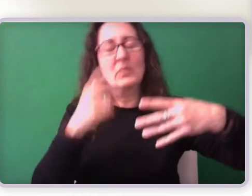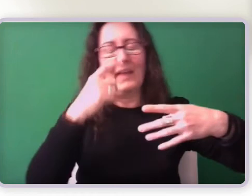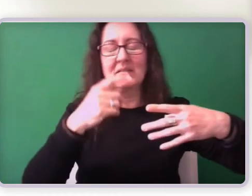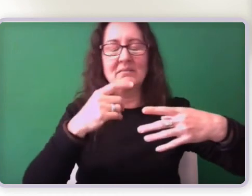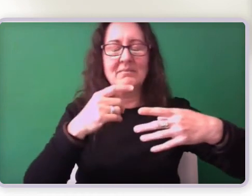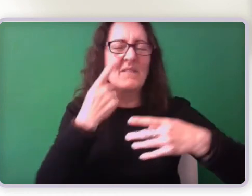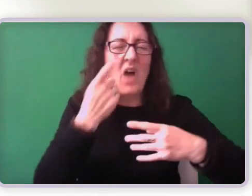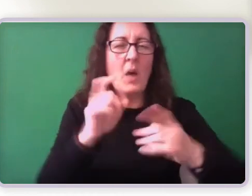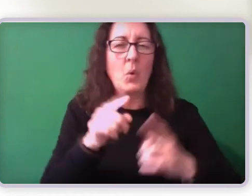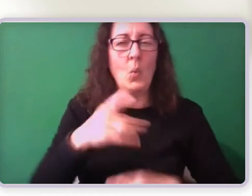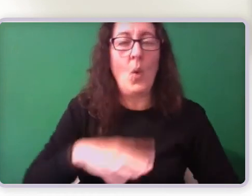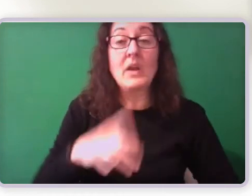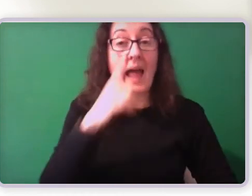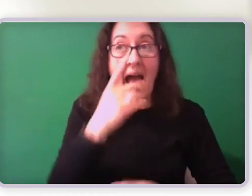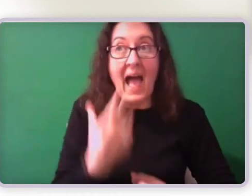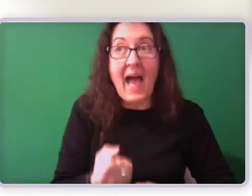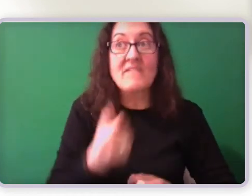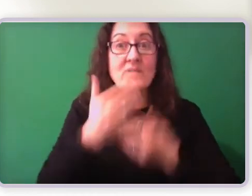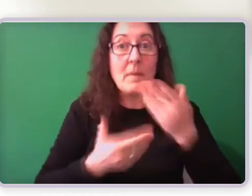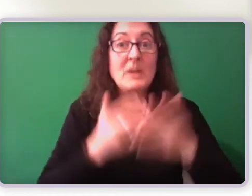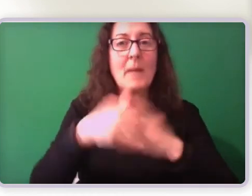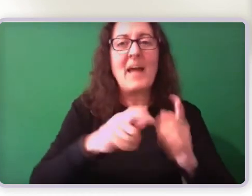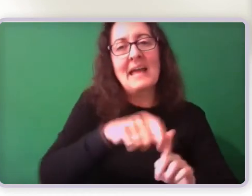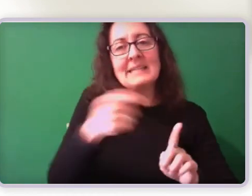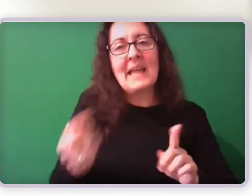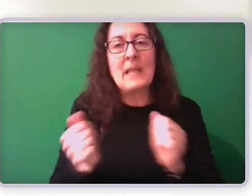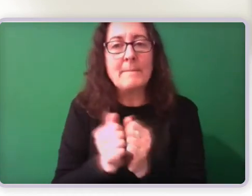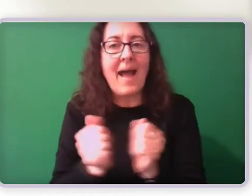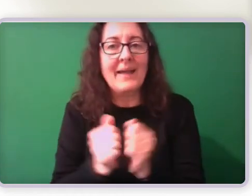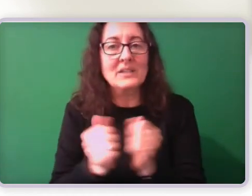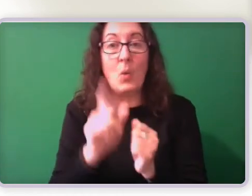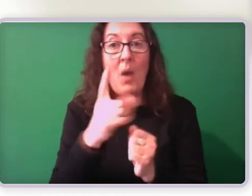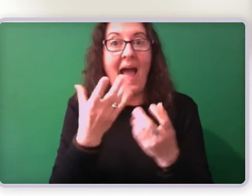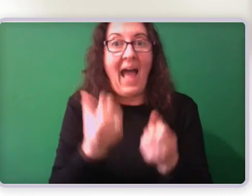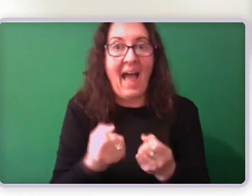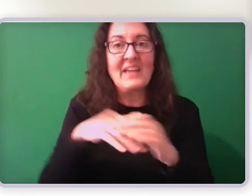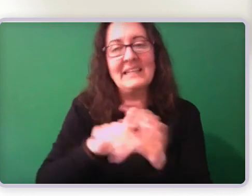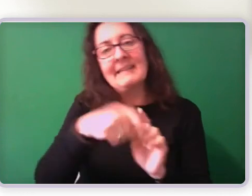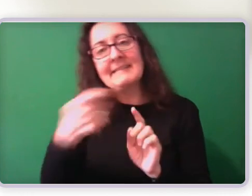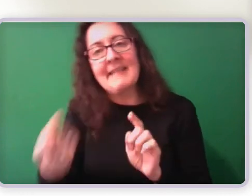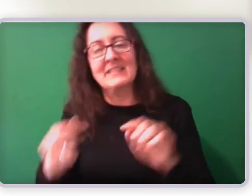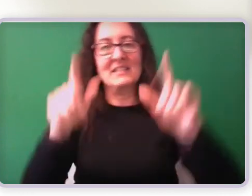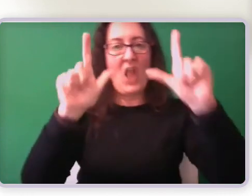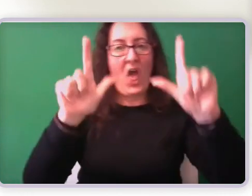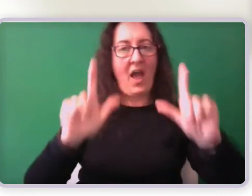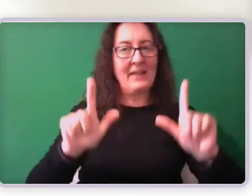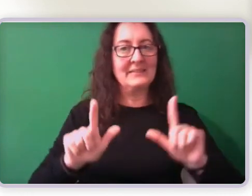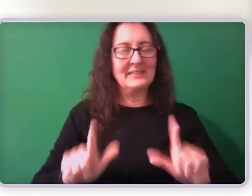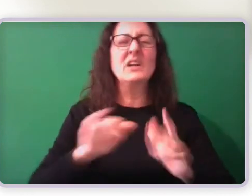So it's very, we're trying to be very clear about how people can move through this information.